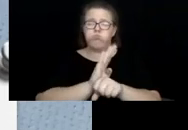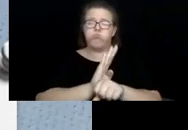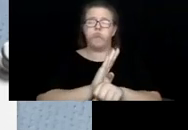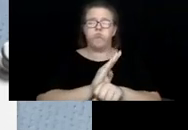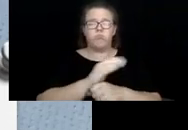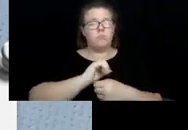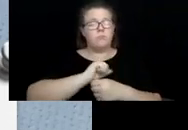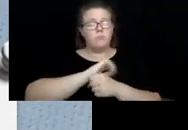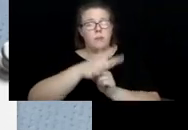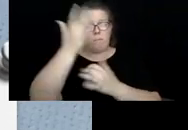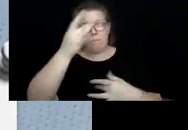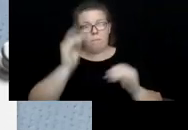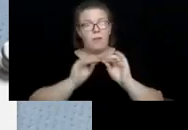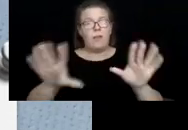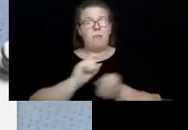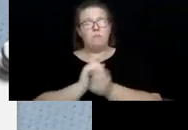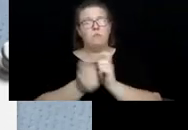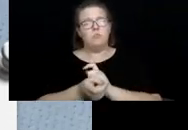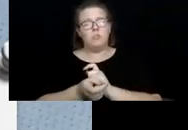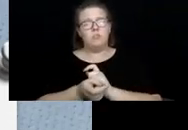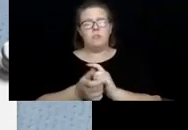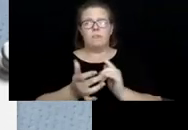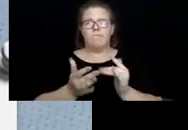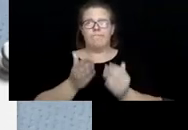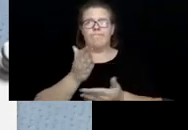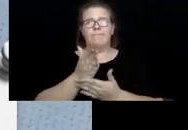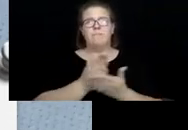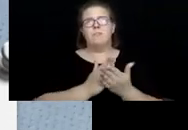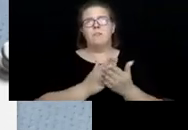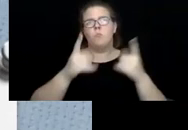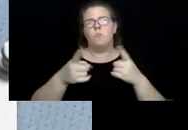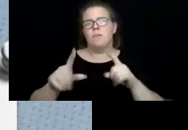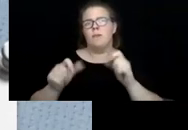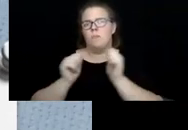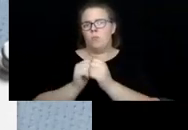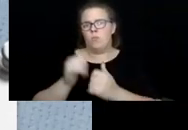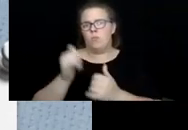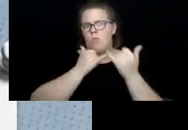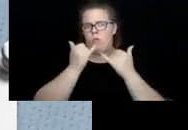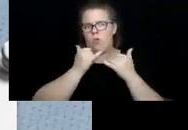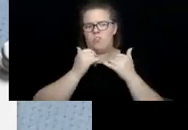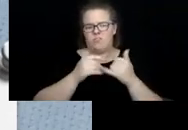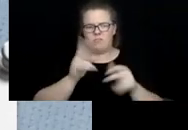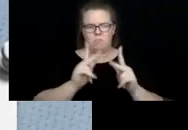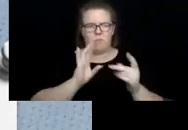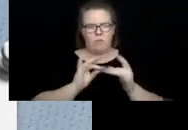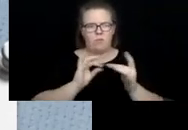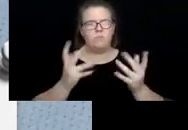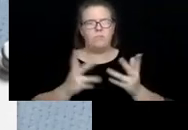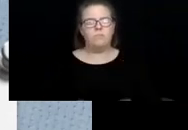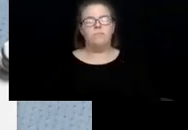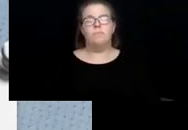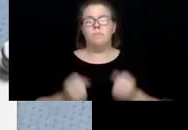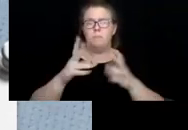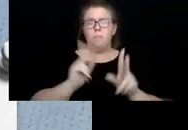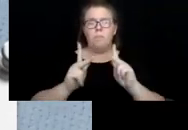some of the, uh, some of what's going on with the calls and what people are saying. So many, many, many, many